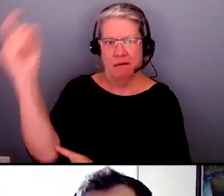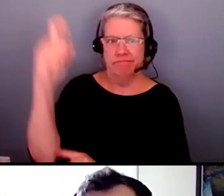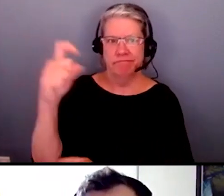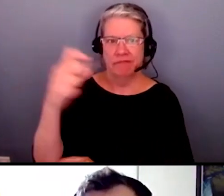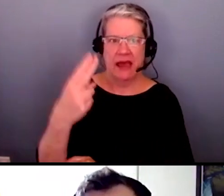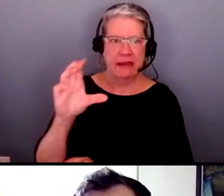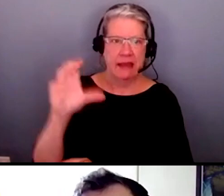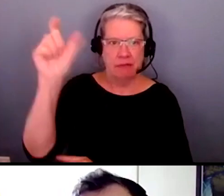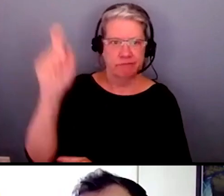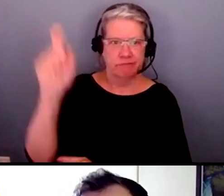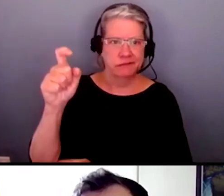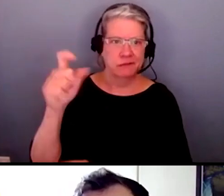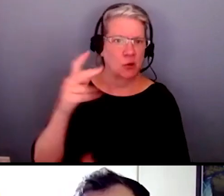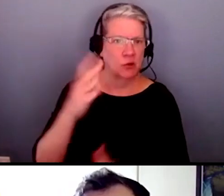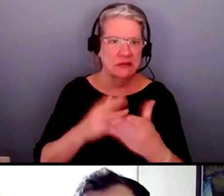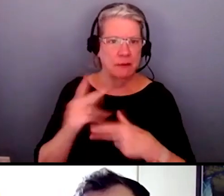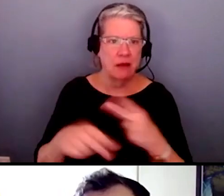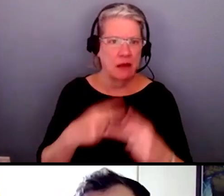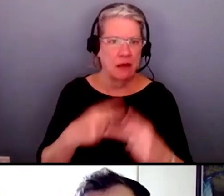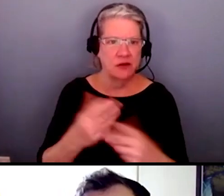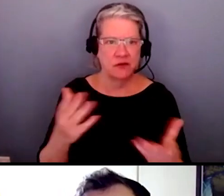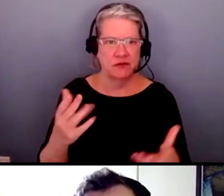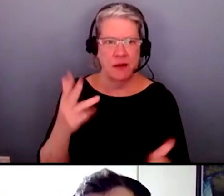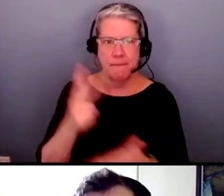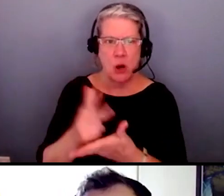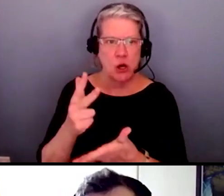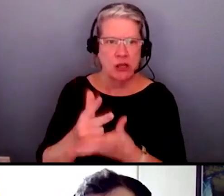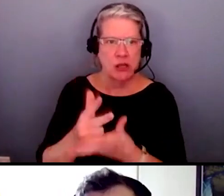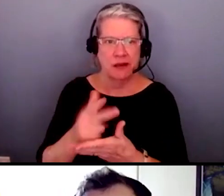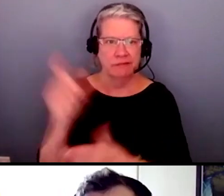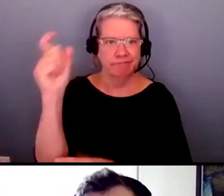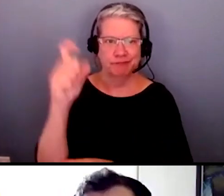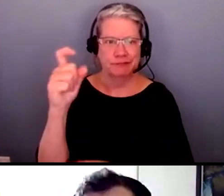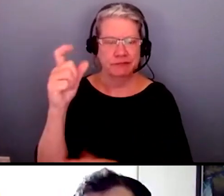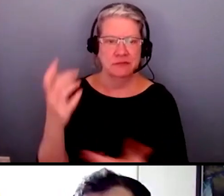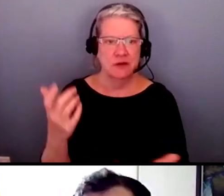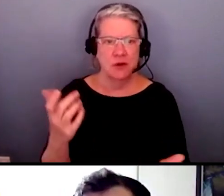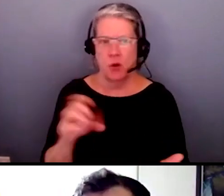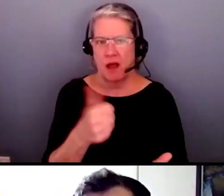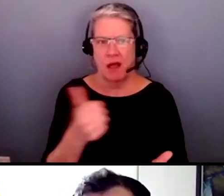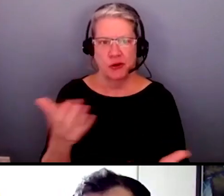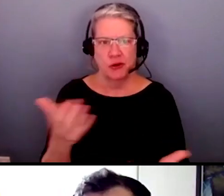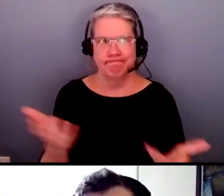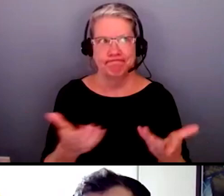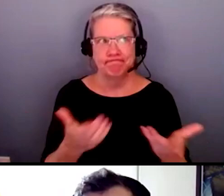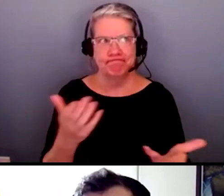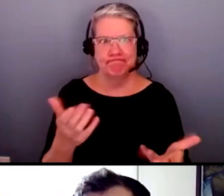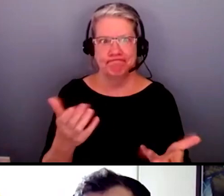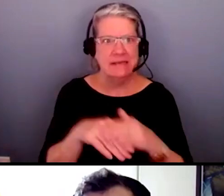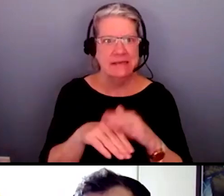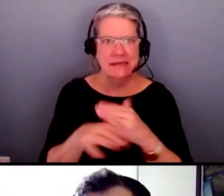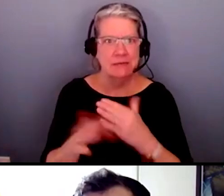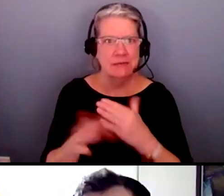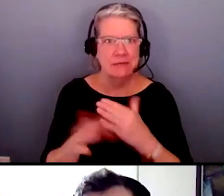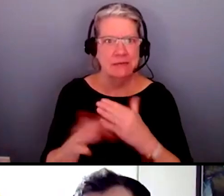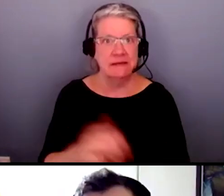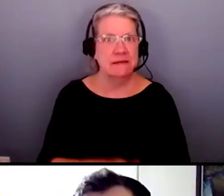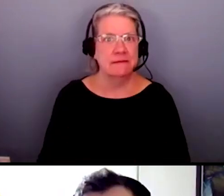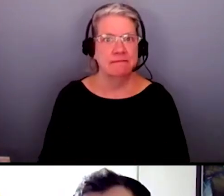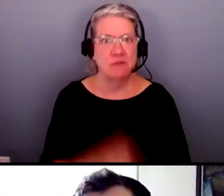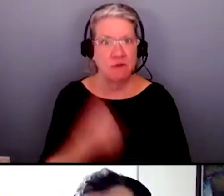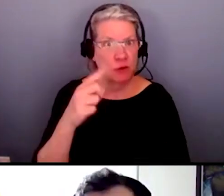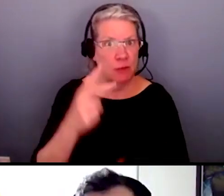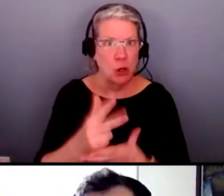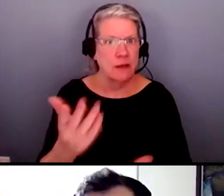some type of uh parking placard or other accessible services for parking